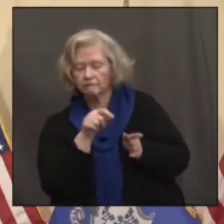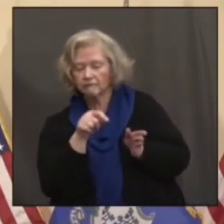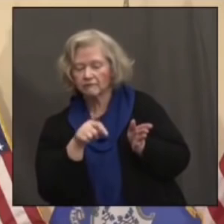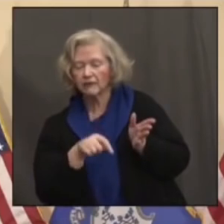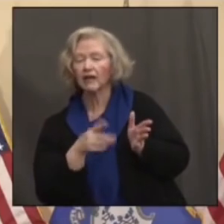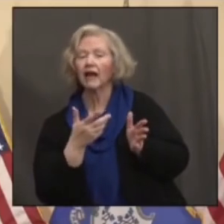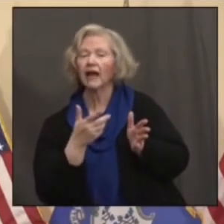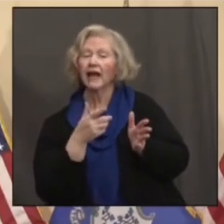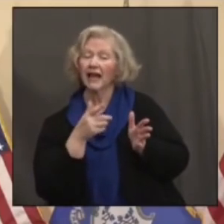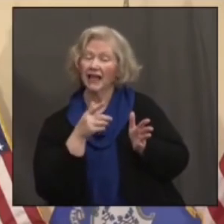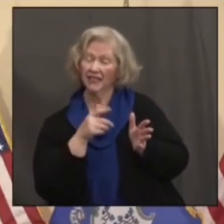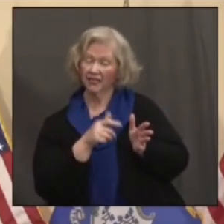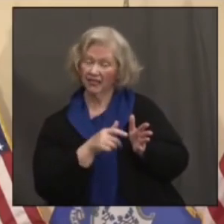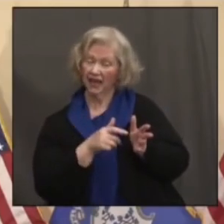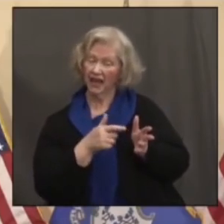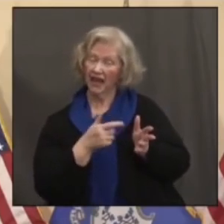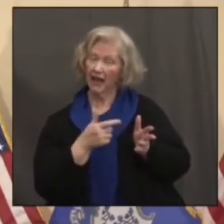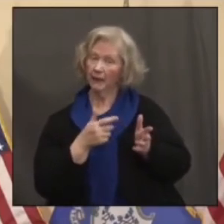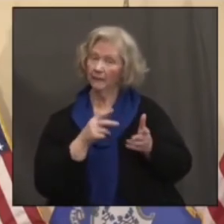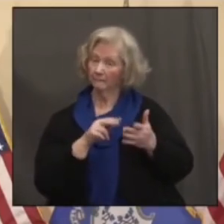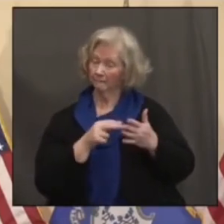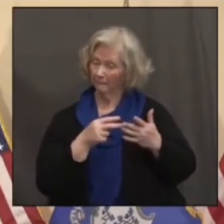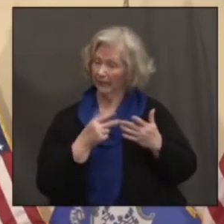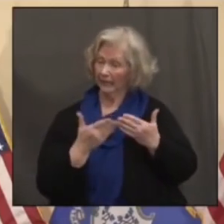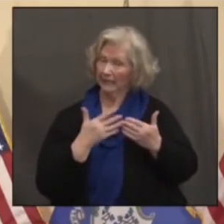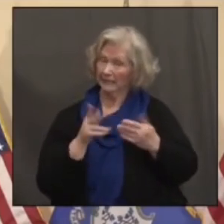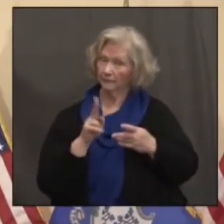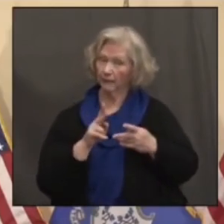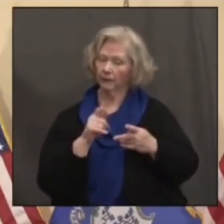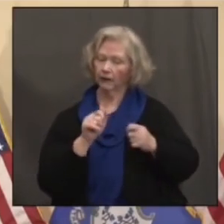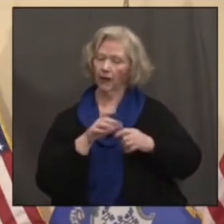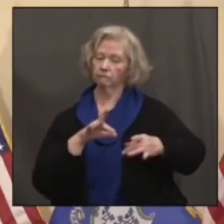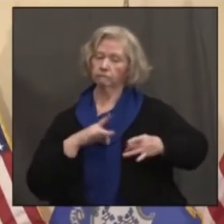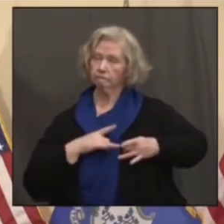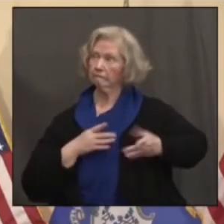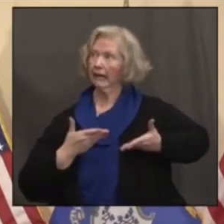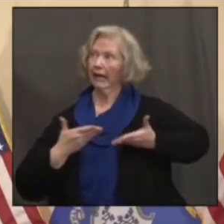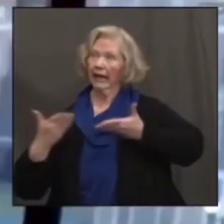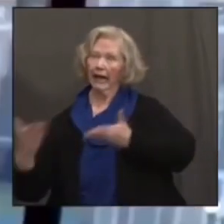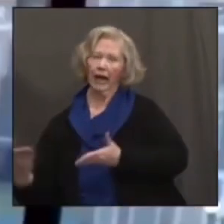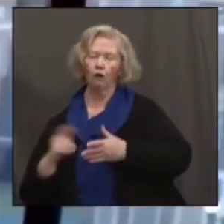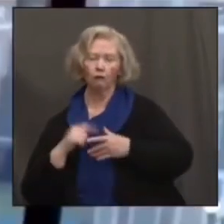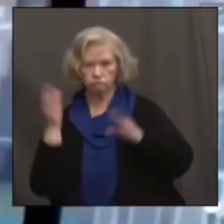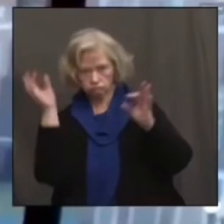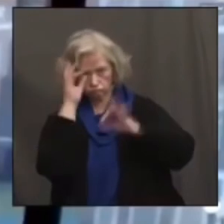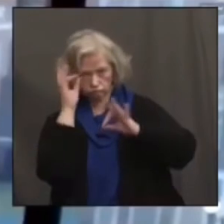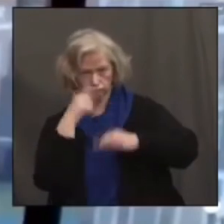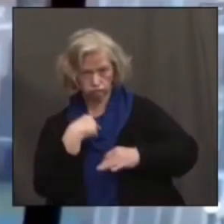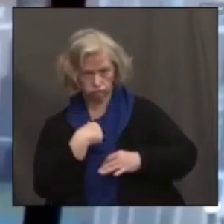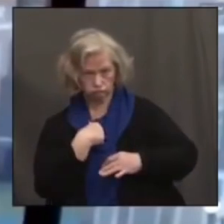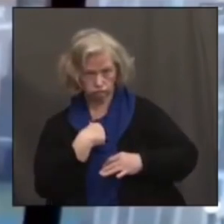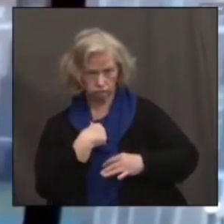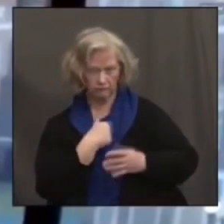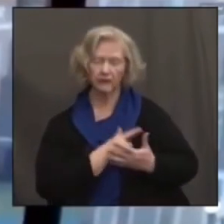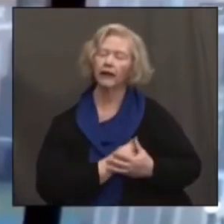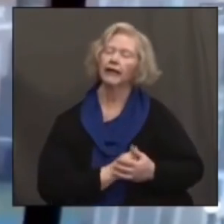vaccinated people to be asymptomatic carriers? So I think we're learning